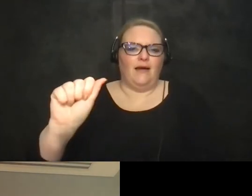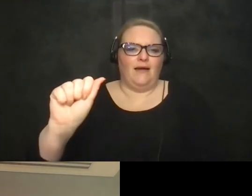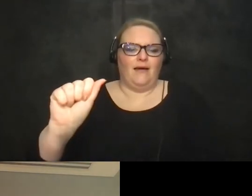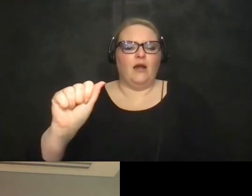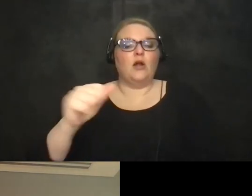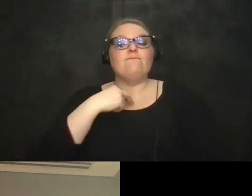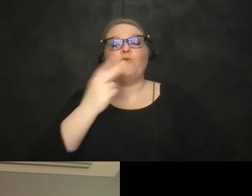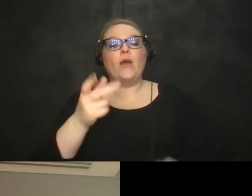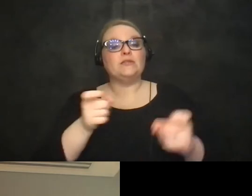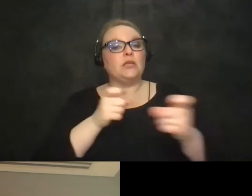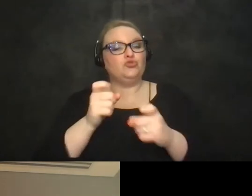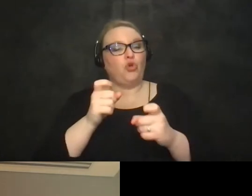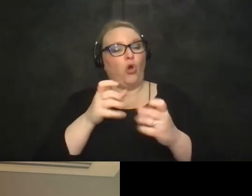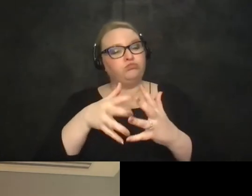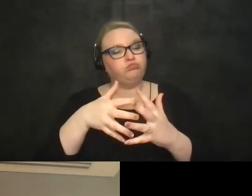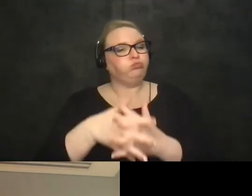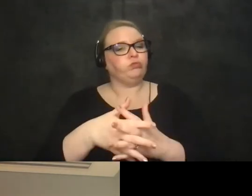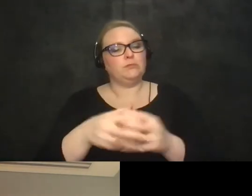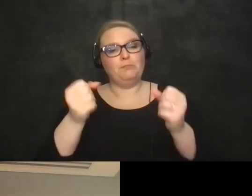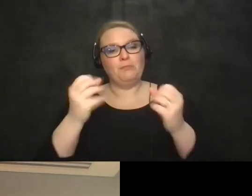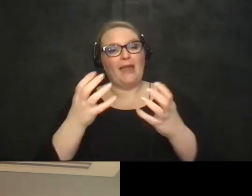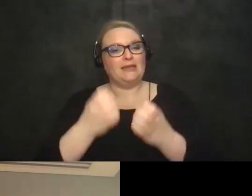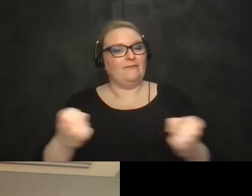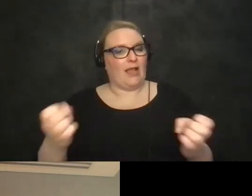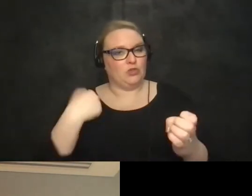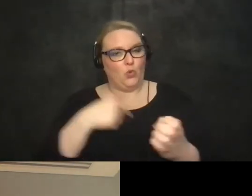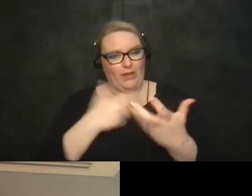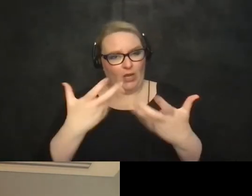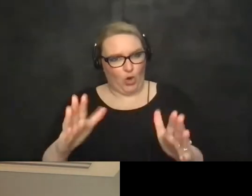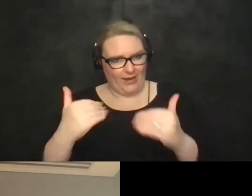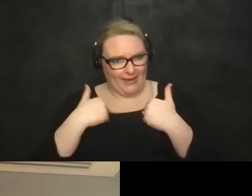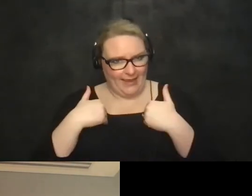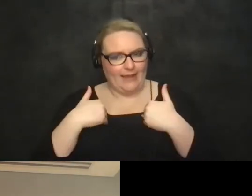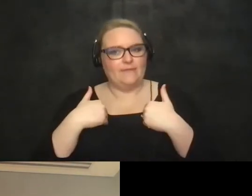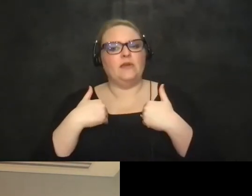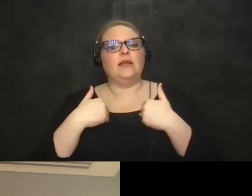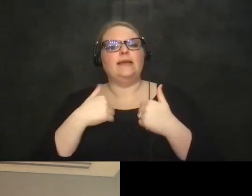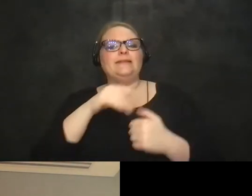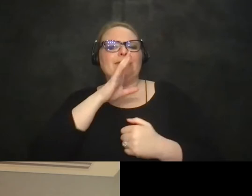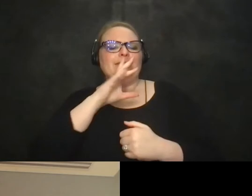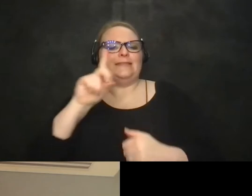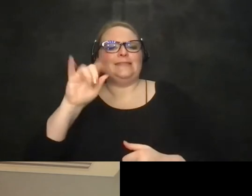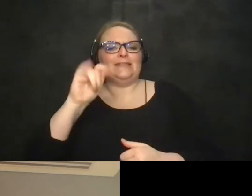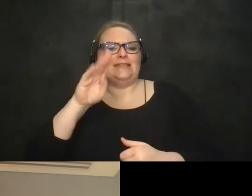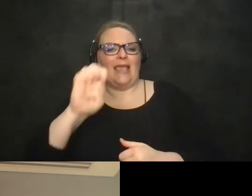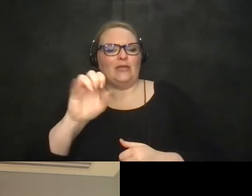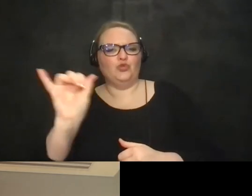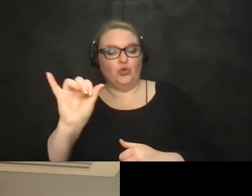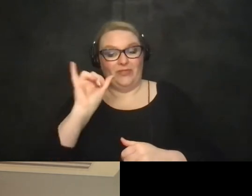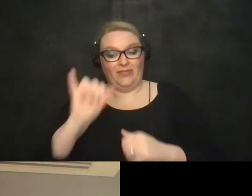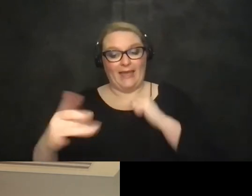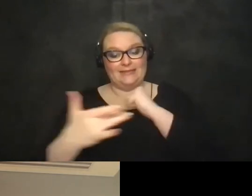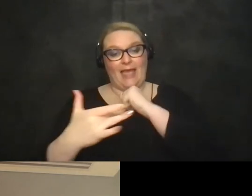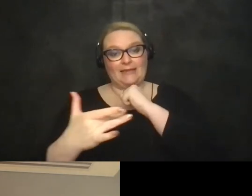voice control is built into many many of the devices we've got already and it allows us to dictate now this was a technology that was